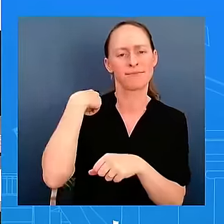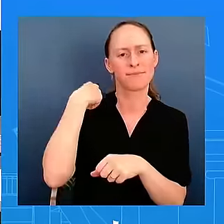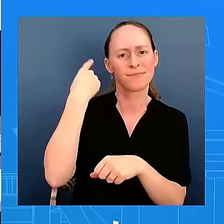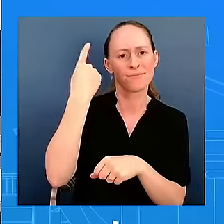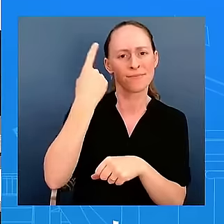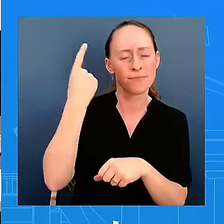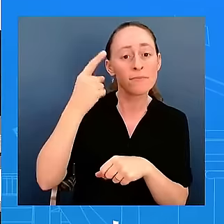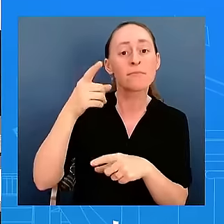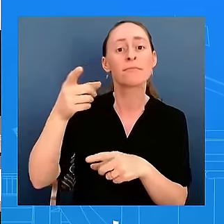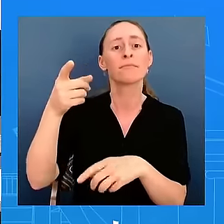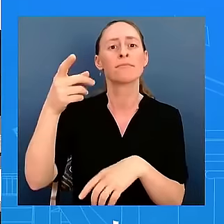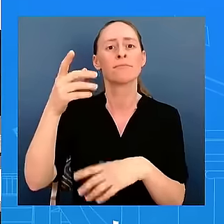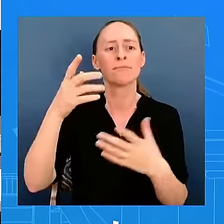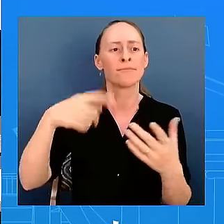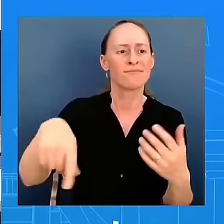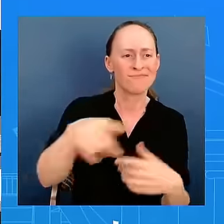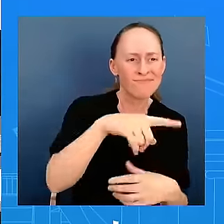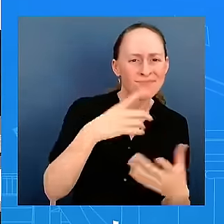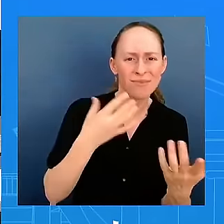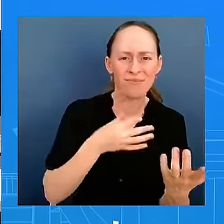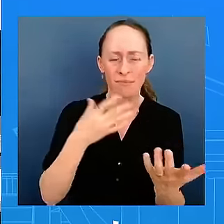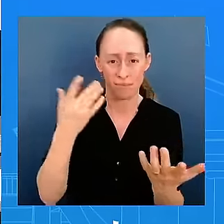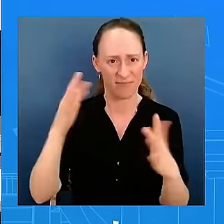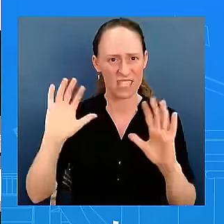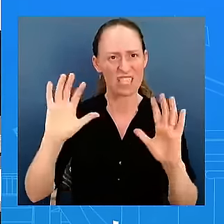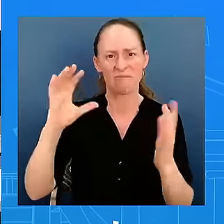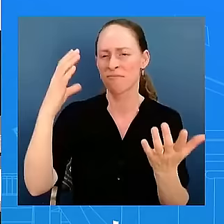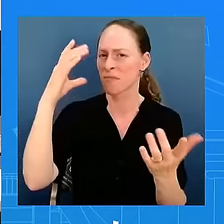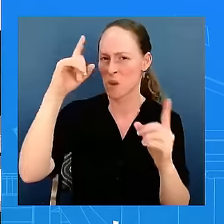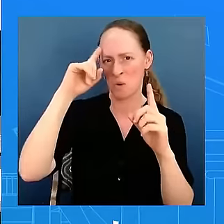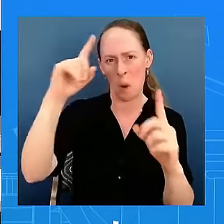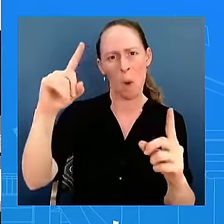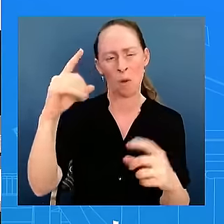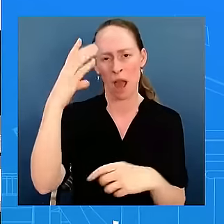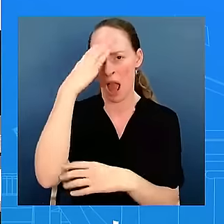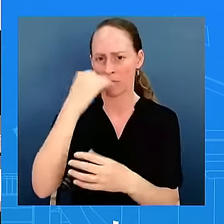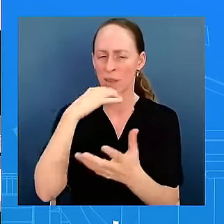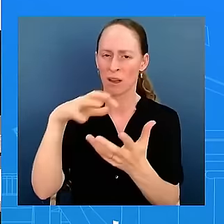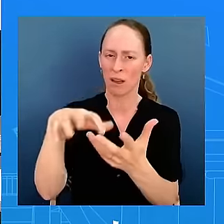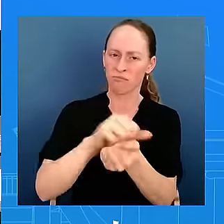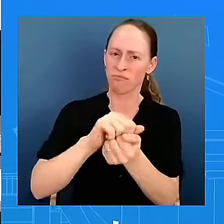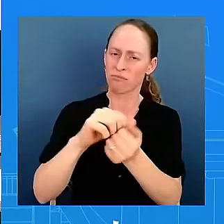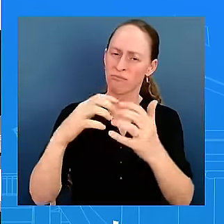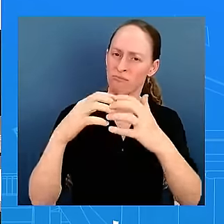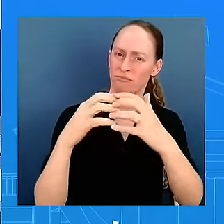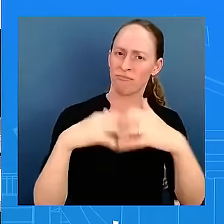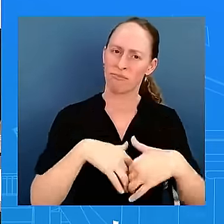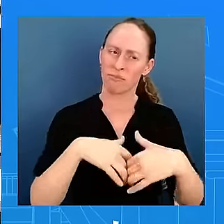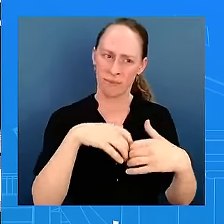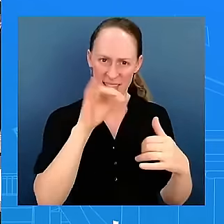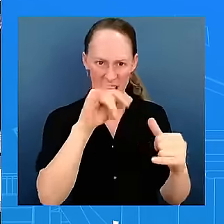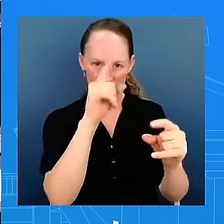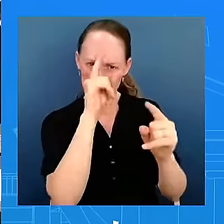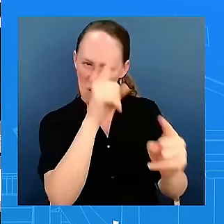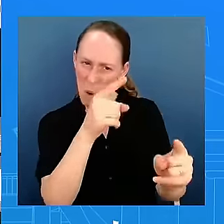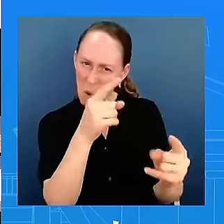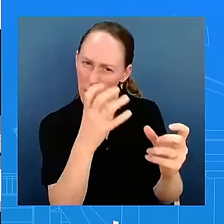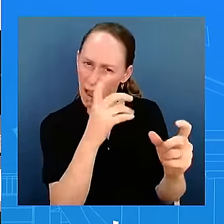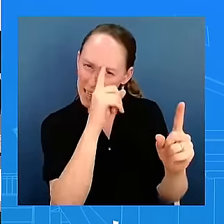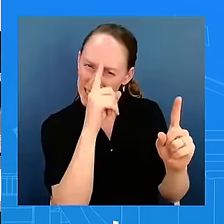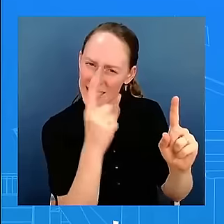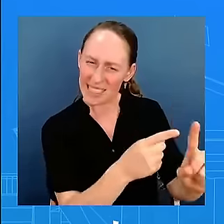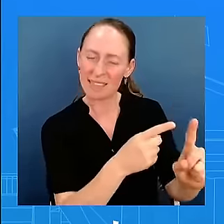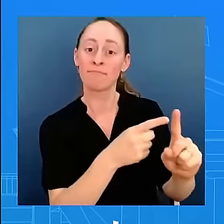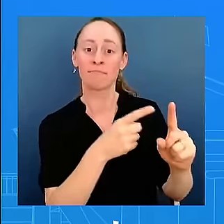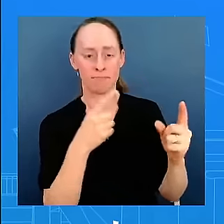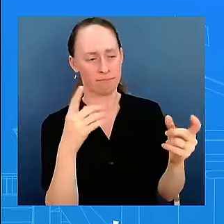said some weeks ago, and the fact that we heard the Prime Minister again reiterate that he wants total victory. How do you all reconcile those two visions? think